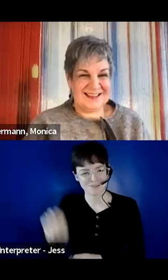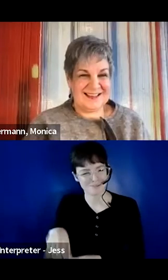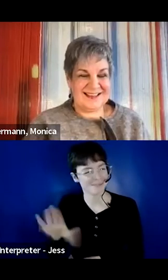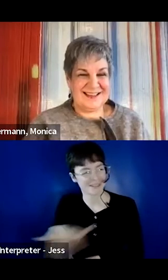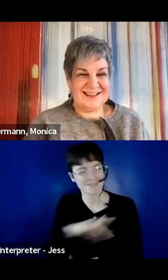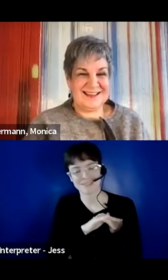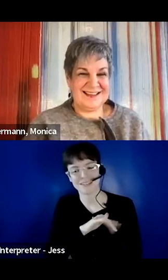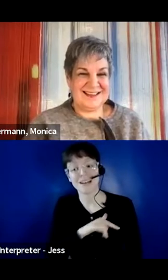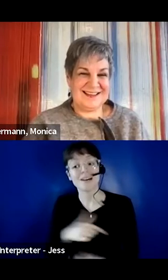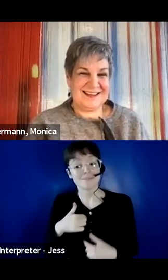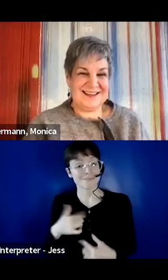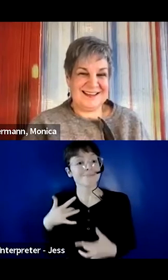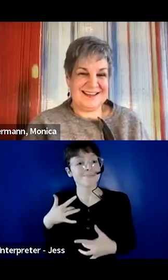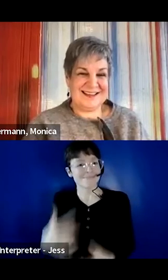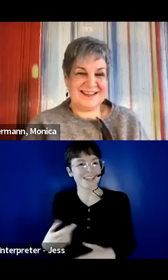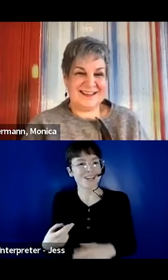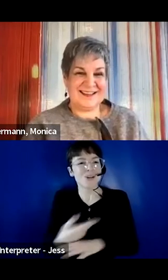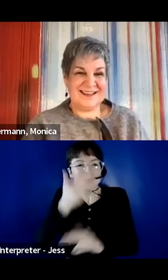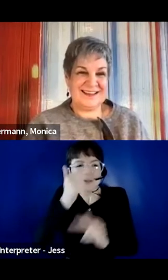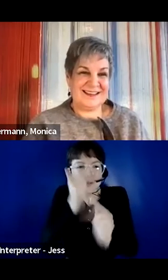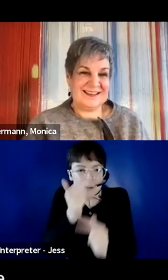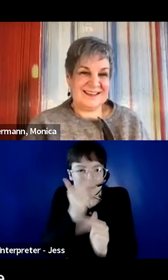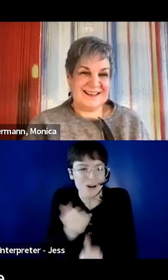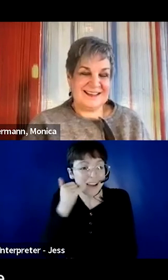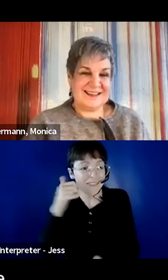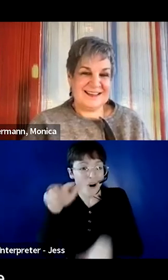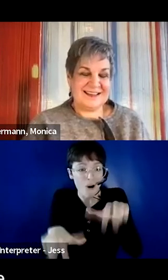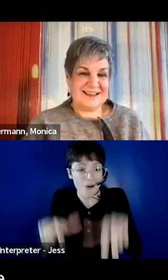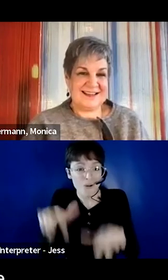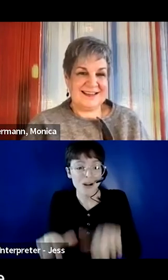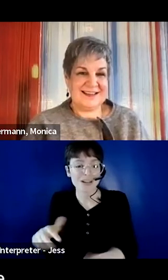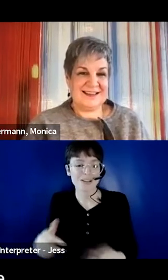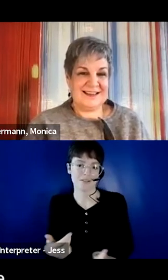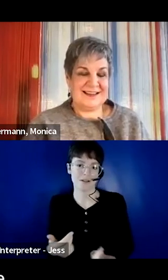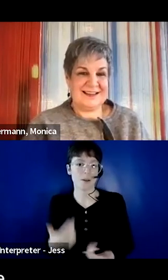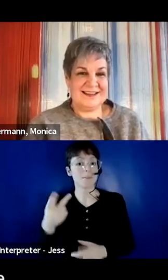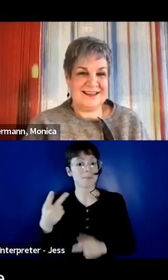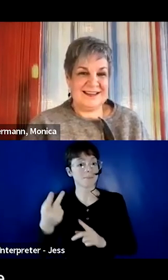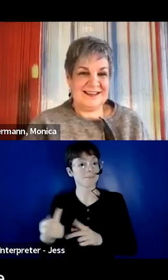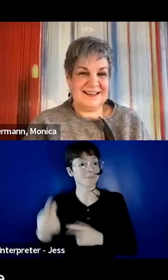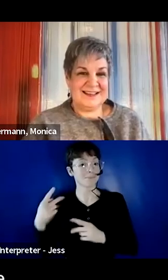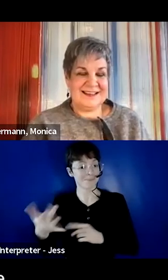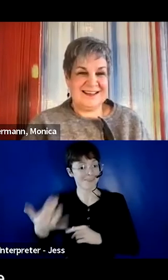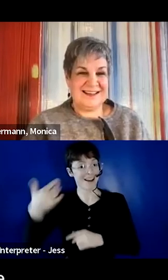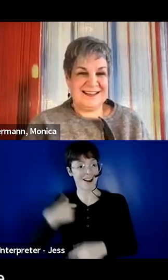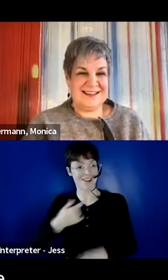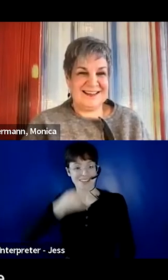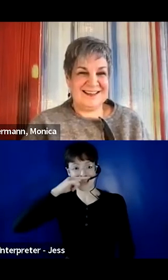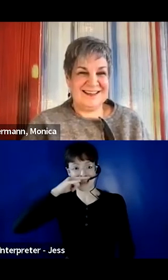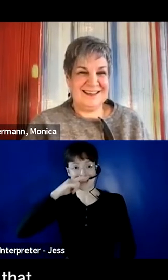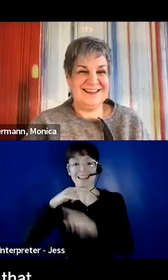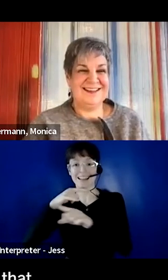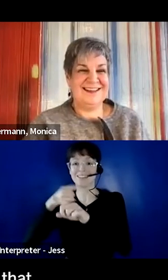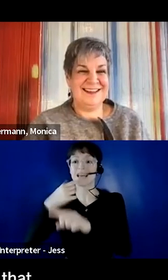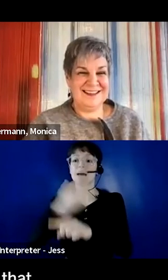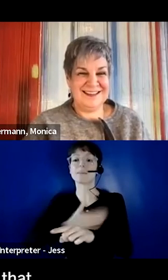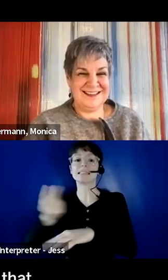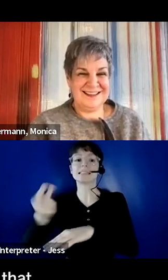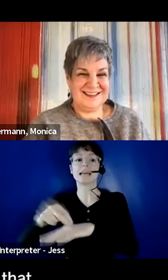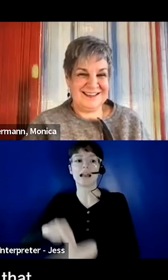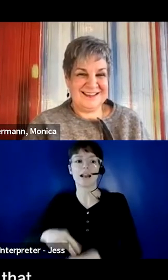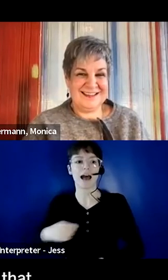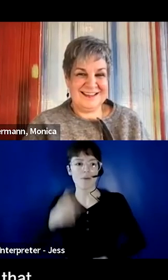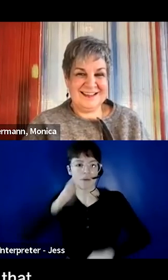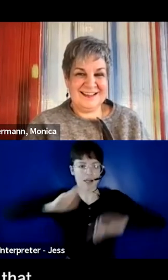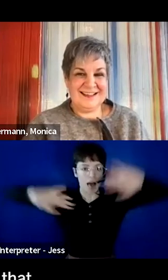situations. So when people would say, please stand, you know, as a kid, I would just raise both my arms up and wave them around and, you know, make sure that